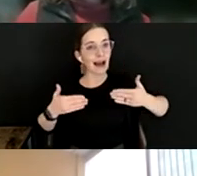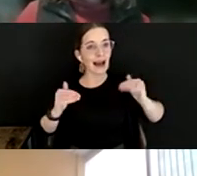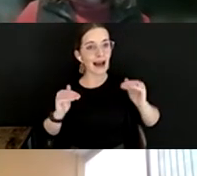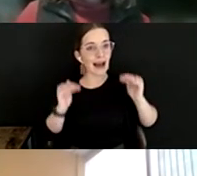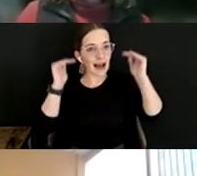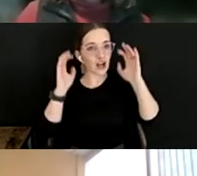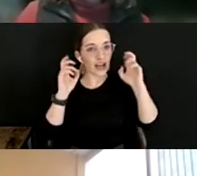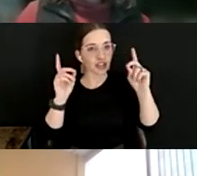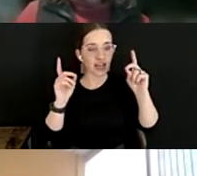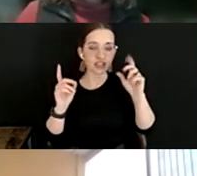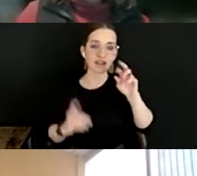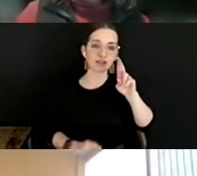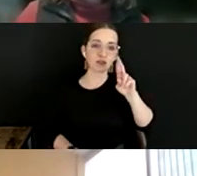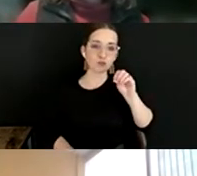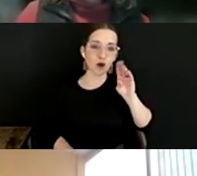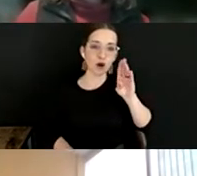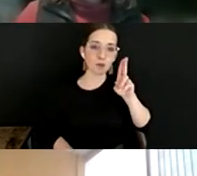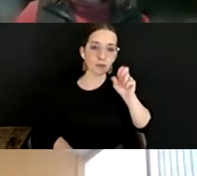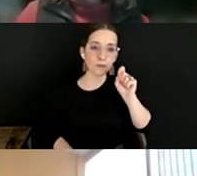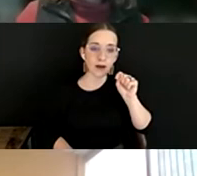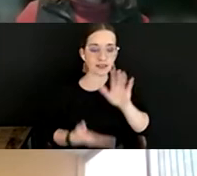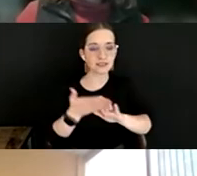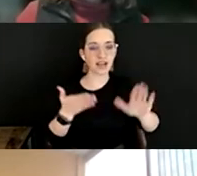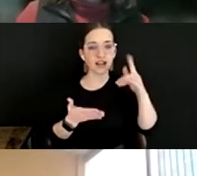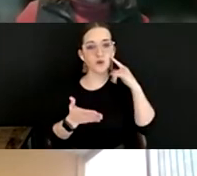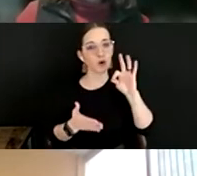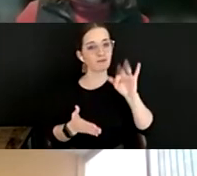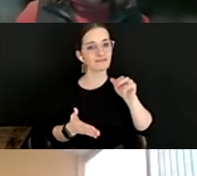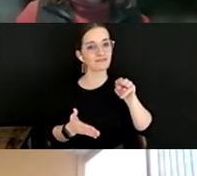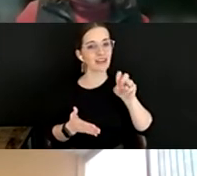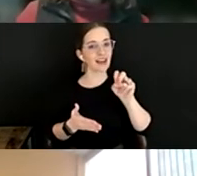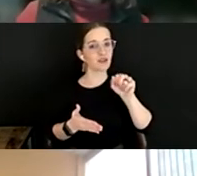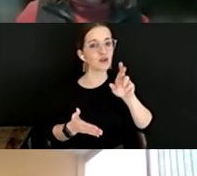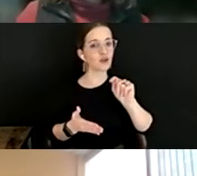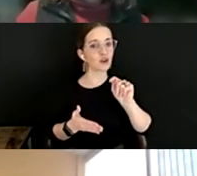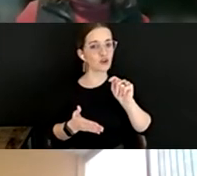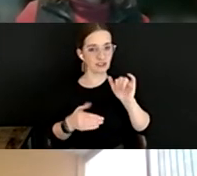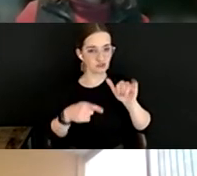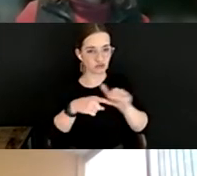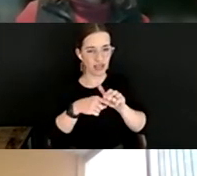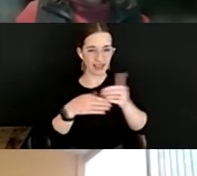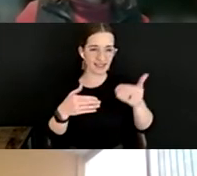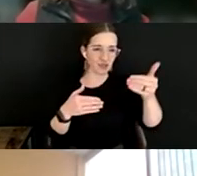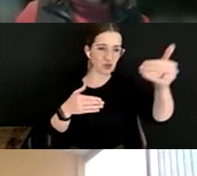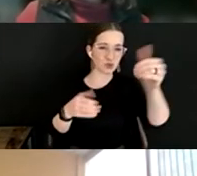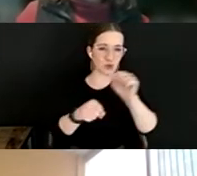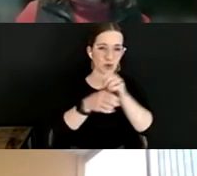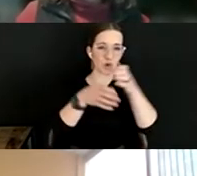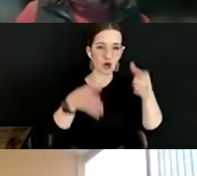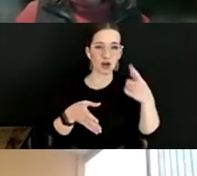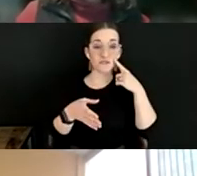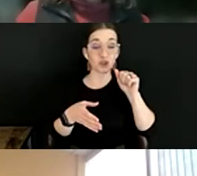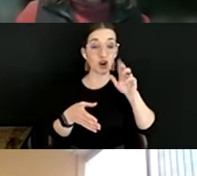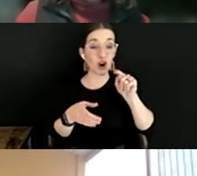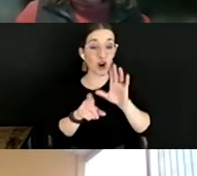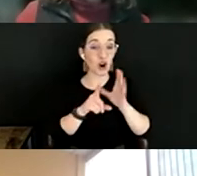arts that trains the future, you know, workers of the arts and cultural industry. And one of the